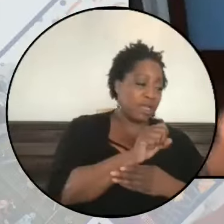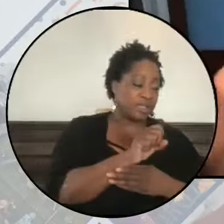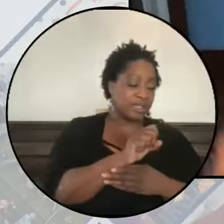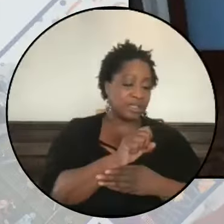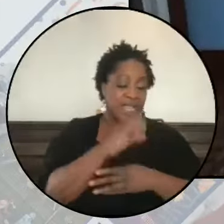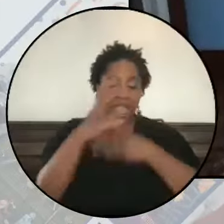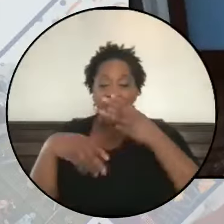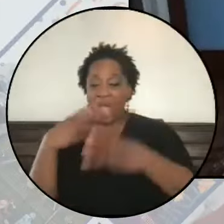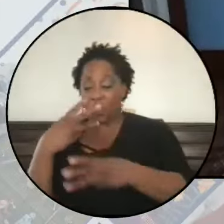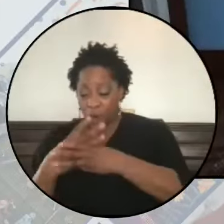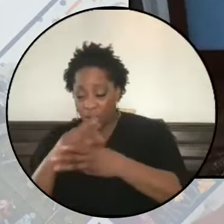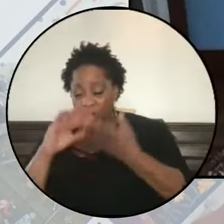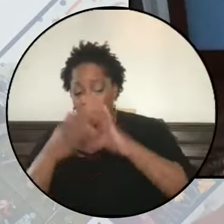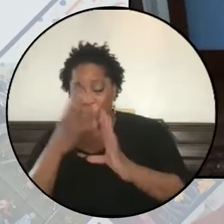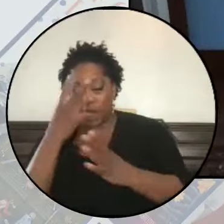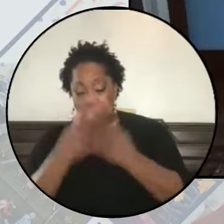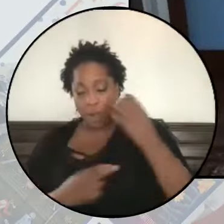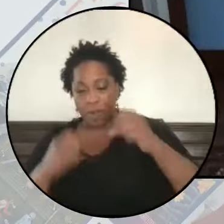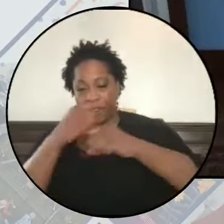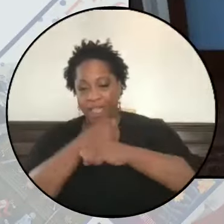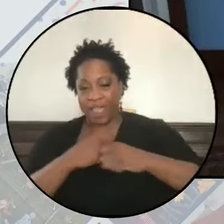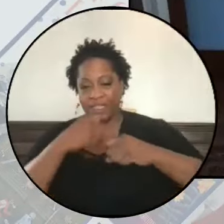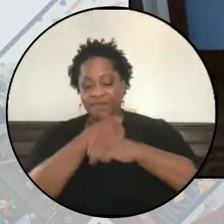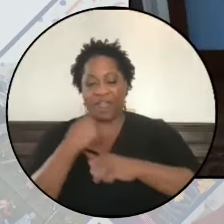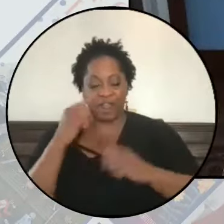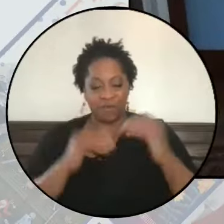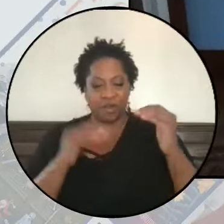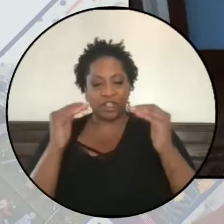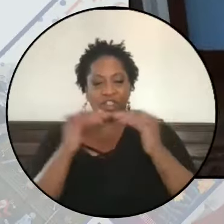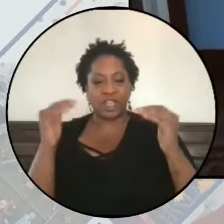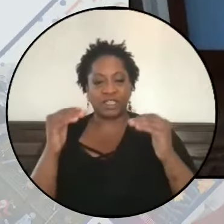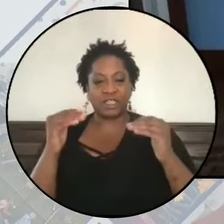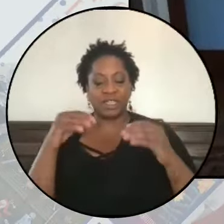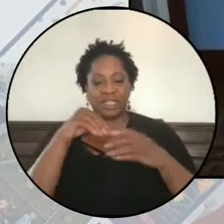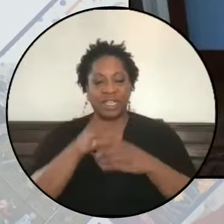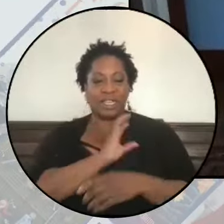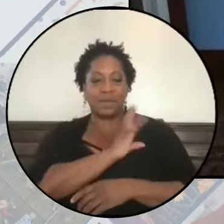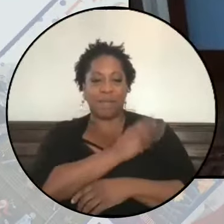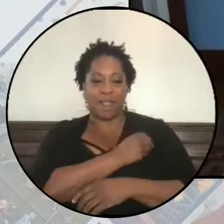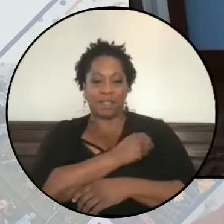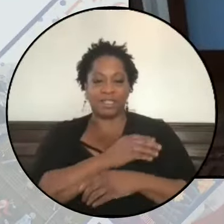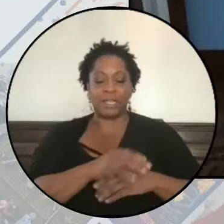community that is fighting for justice in Palestine.